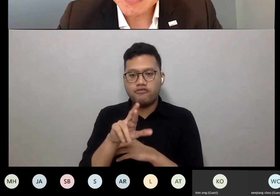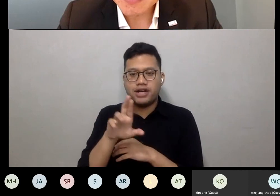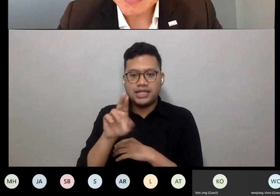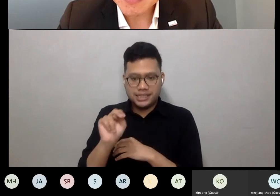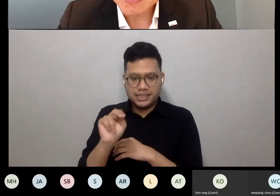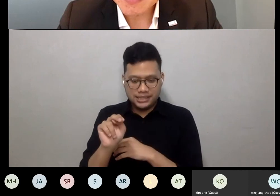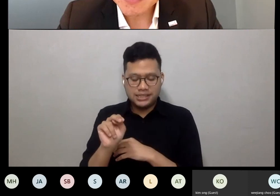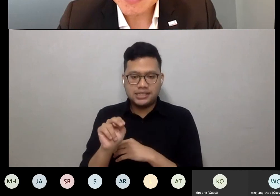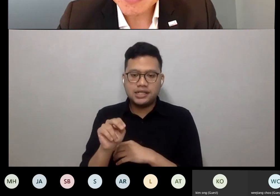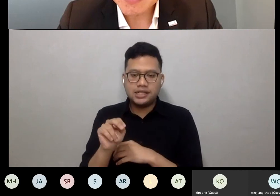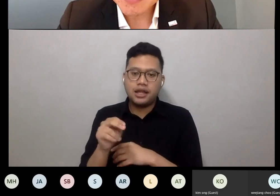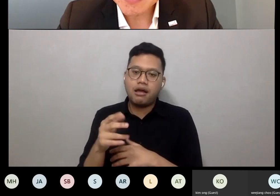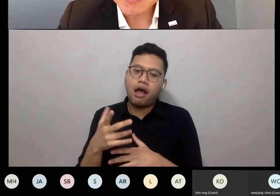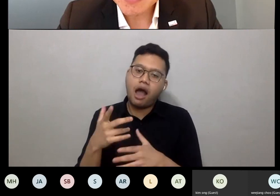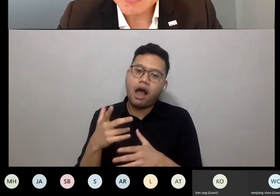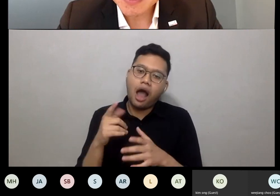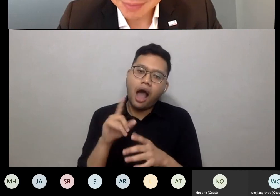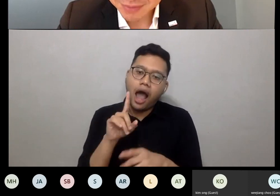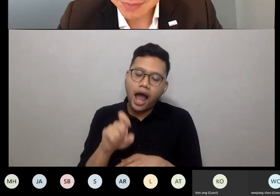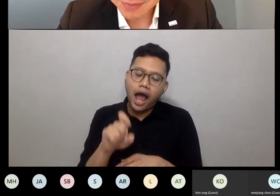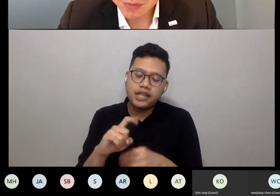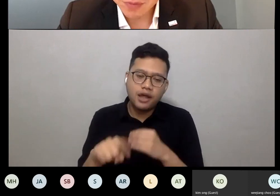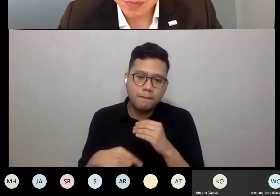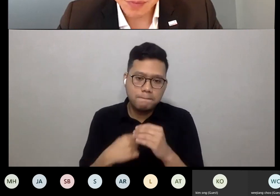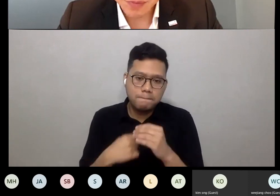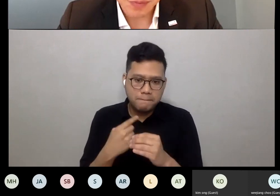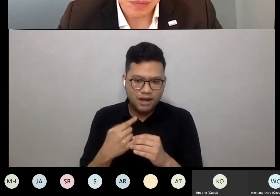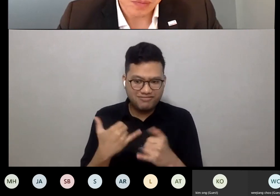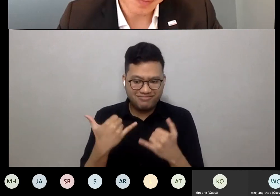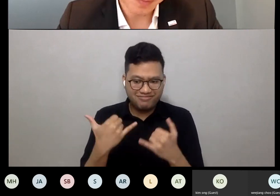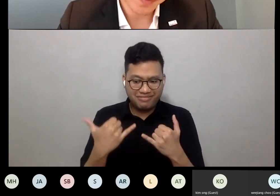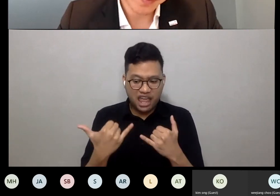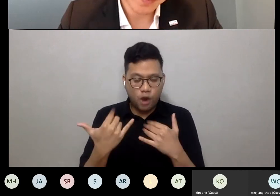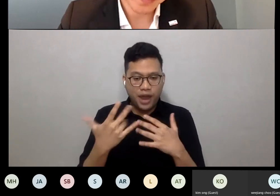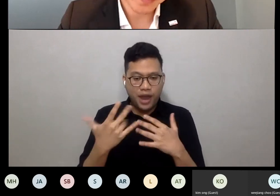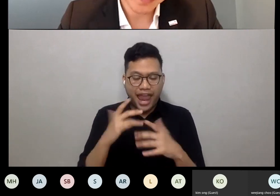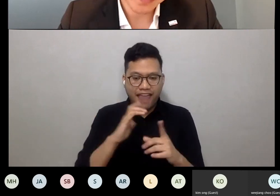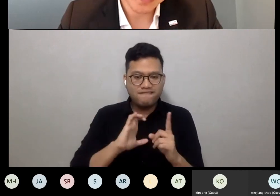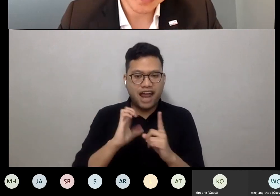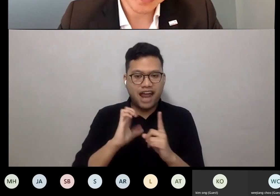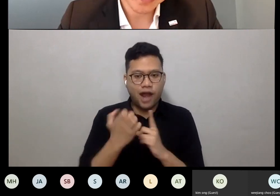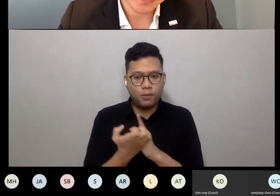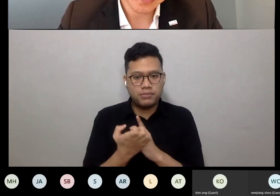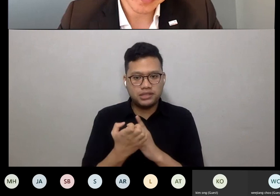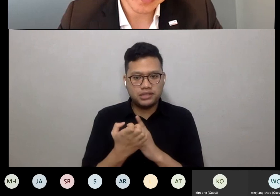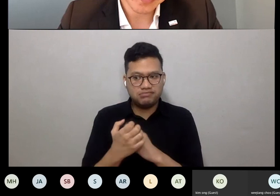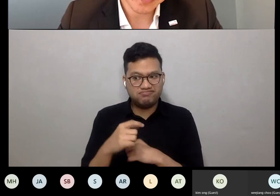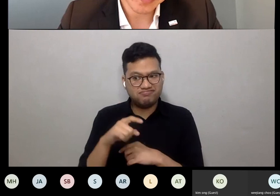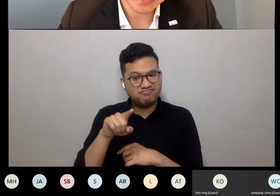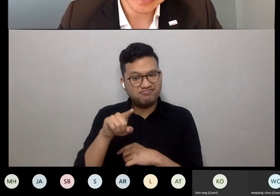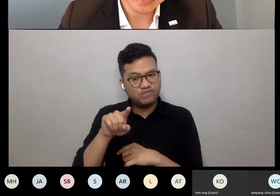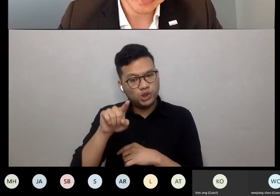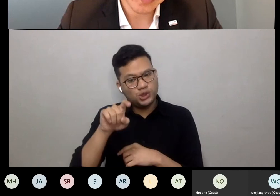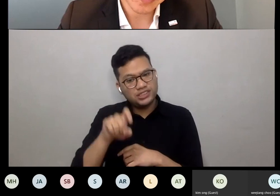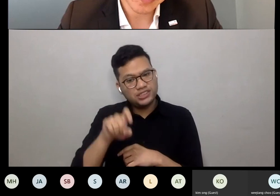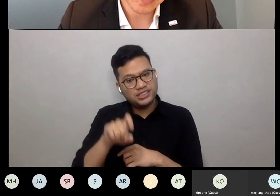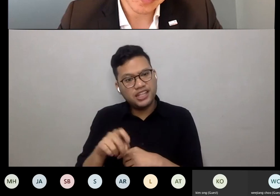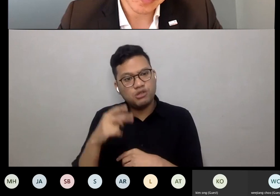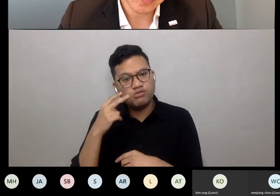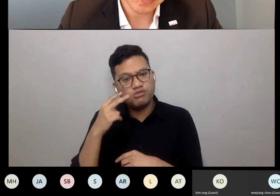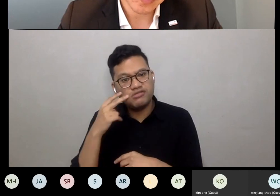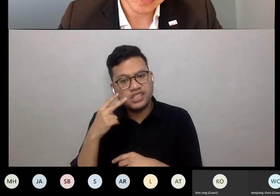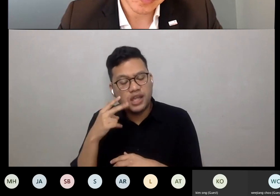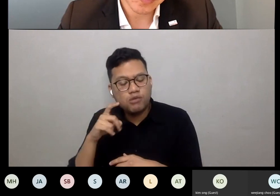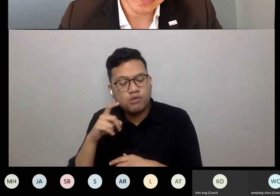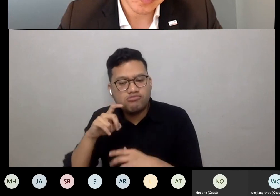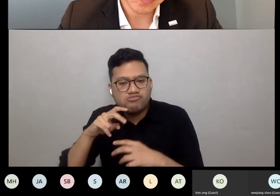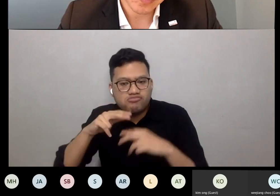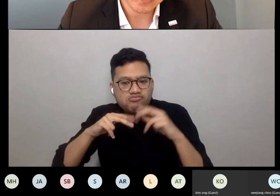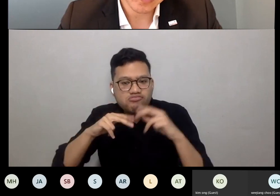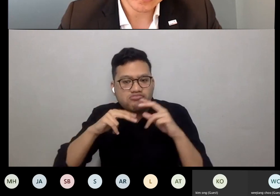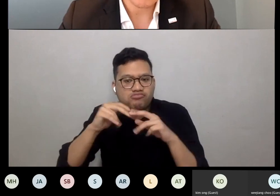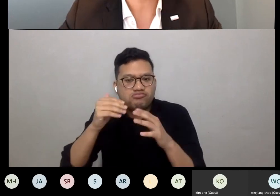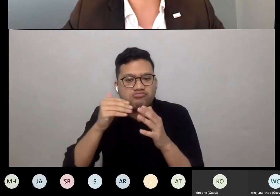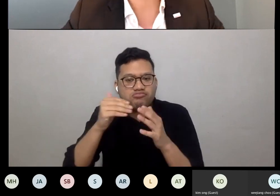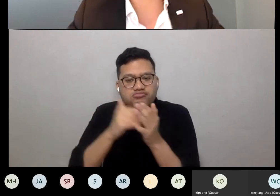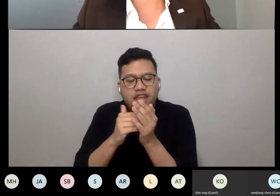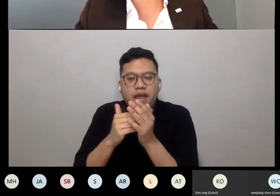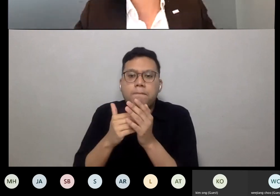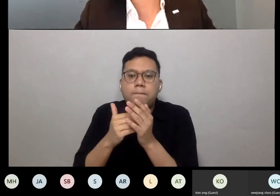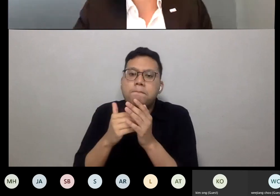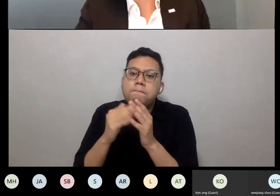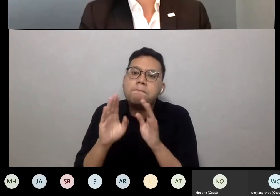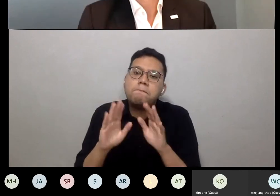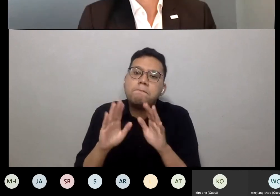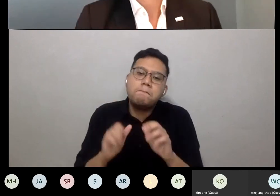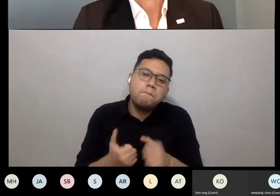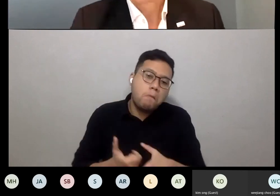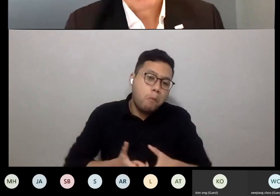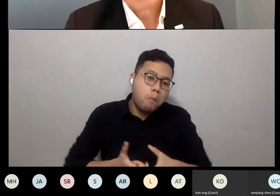existing built environments. Do you see the need to redevelop single use buildings such as office towers into multi